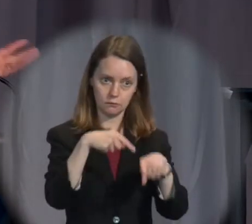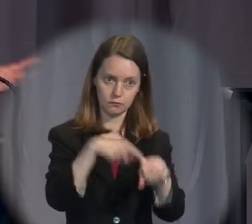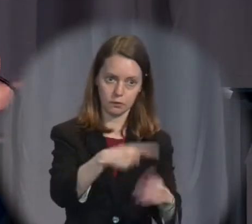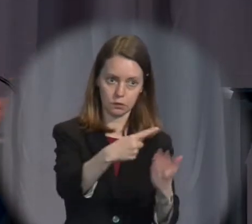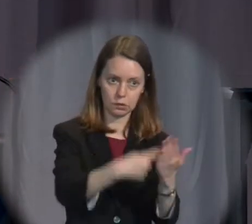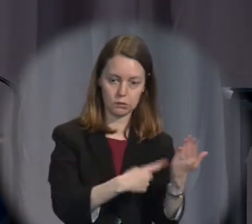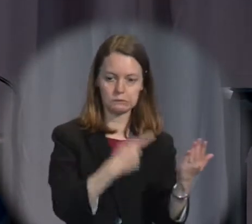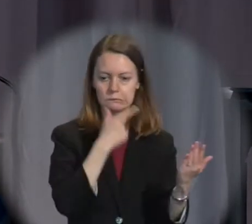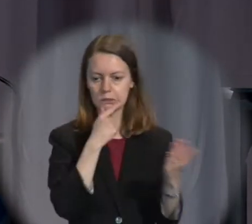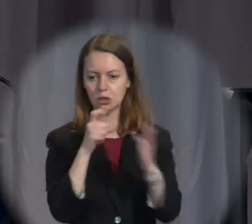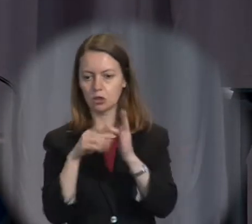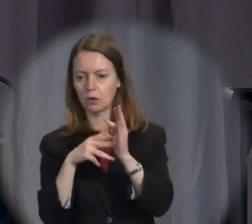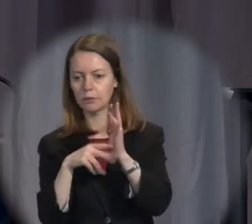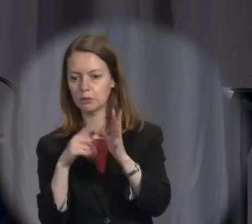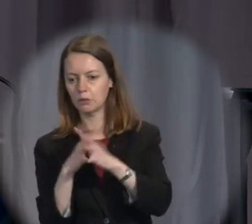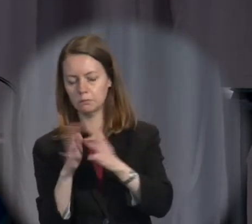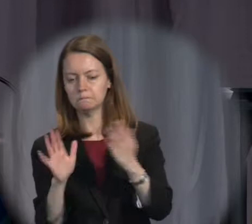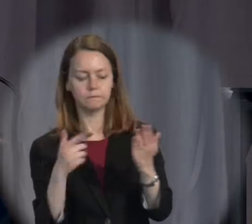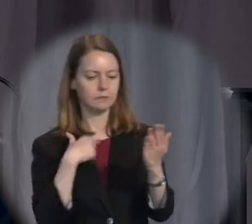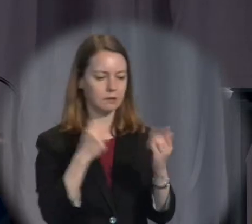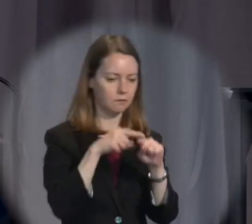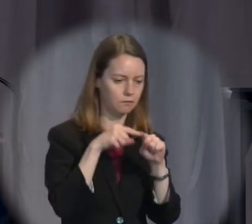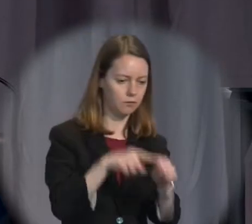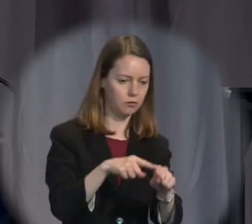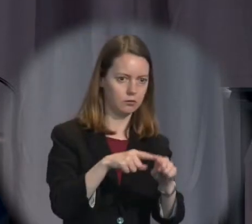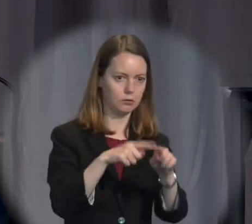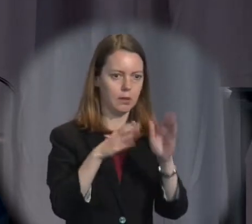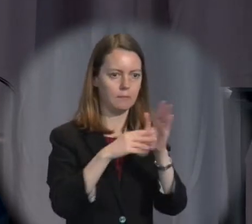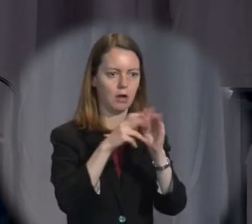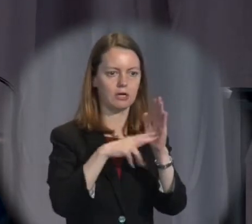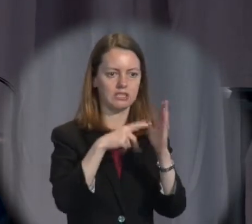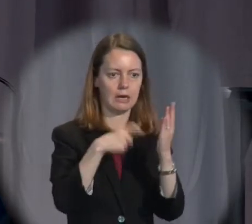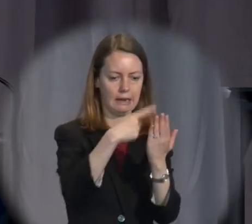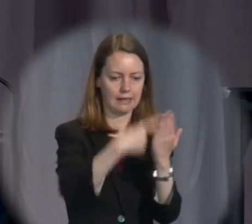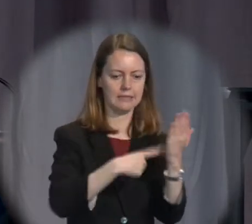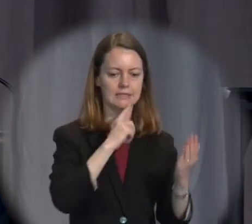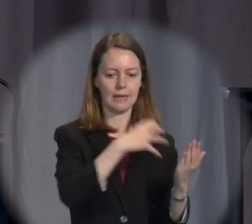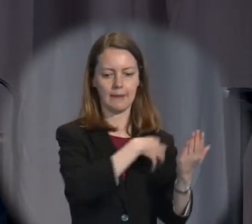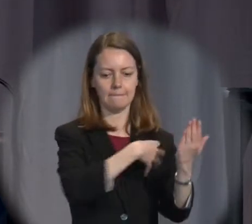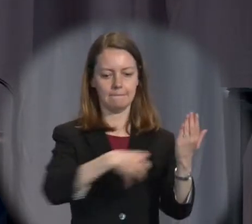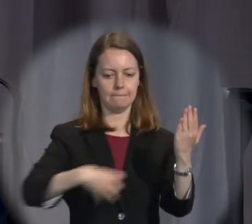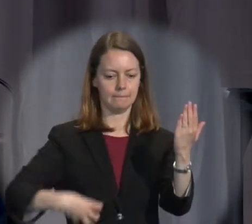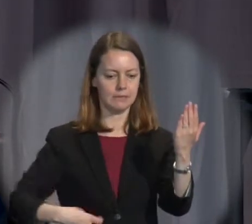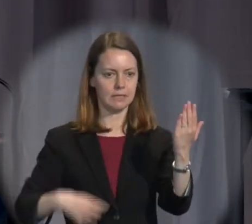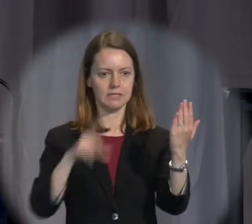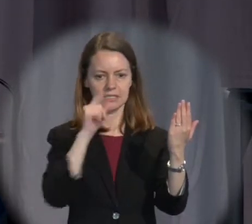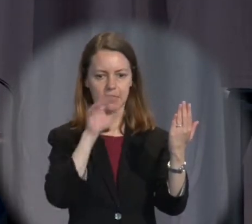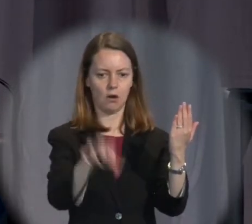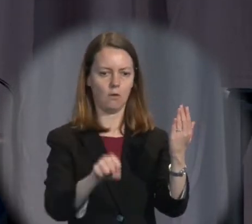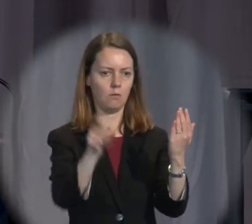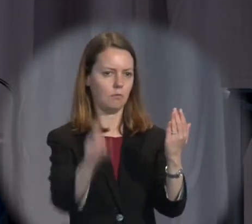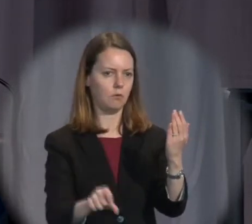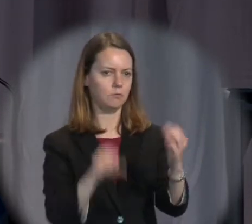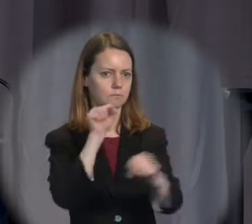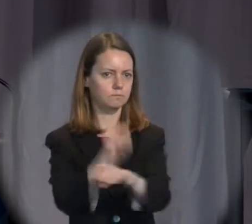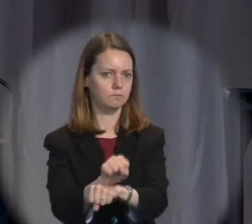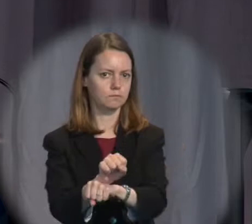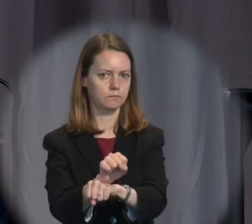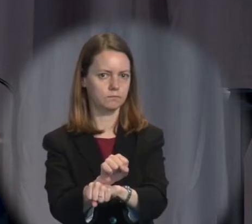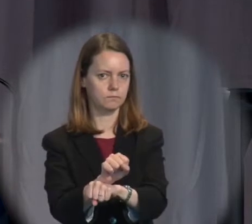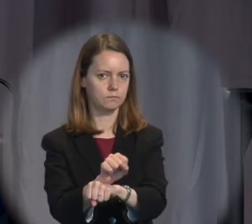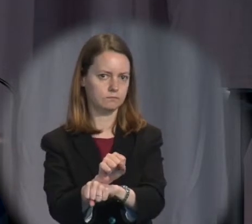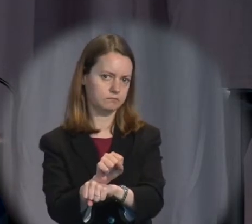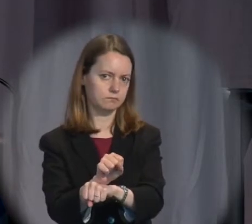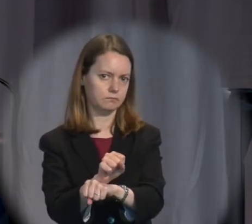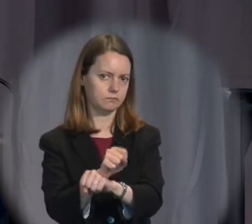to common law rules. The ambiguous terms allowed the minister to hold Al-Khattab indefinitely, and at that time, for four and a half,